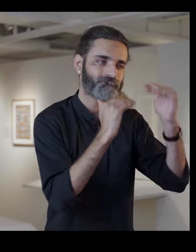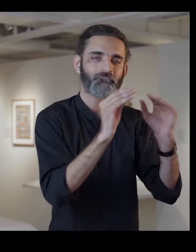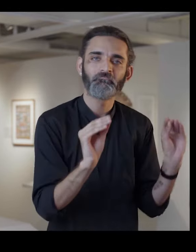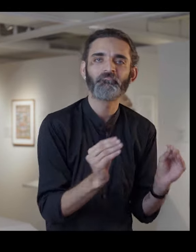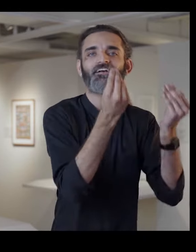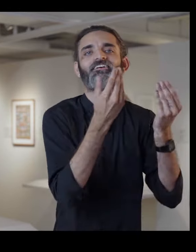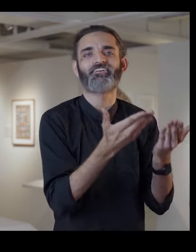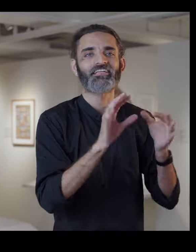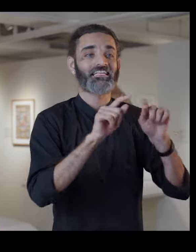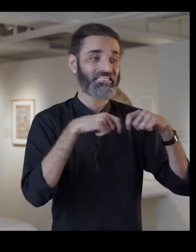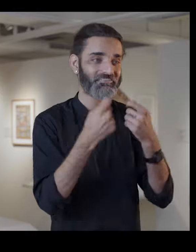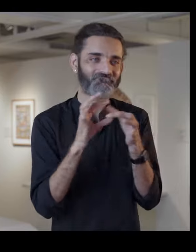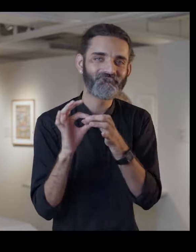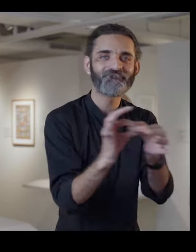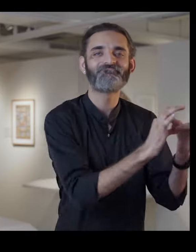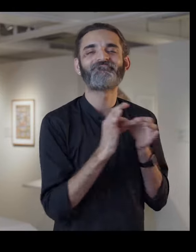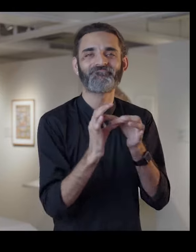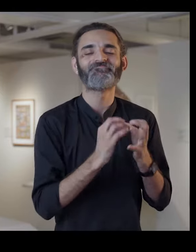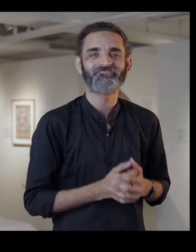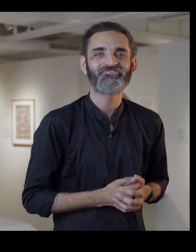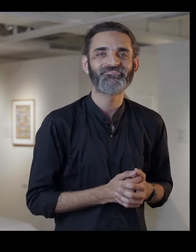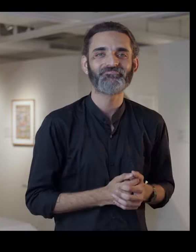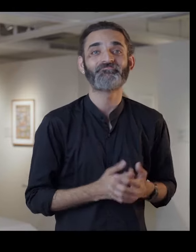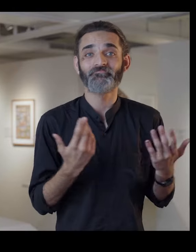and accessibility rights within our own team.